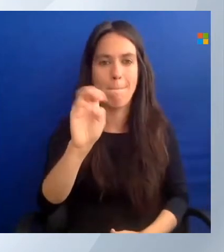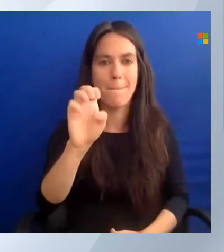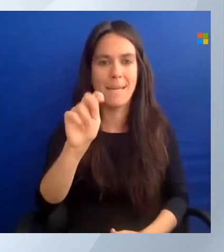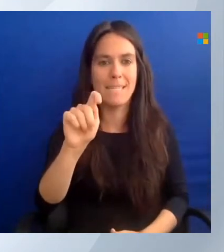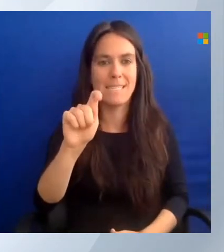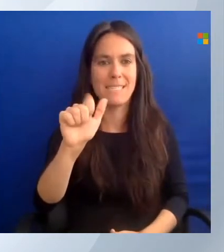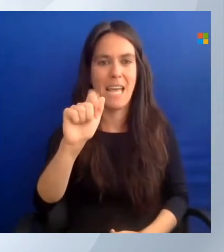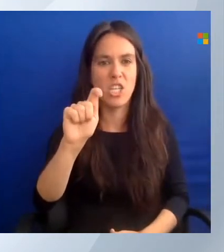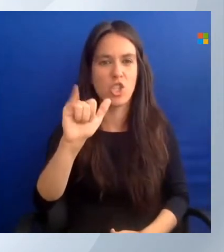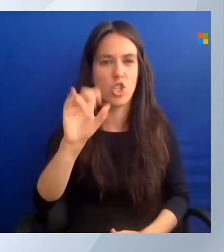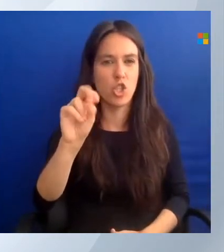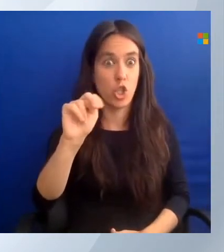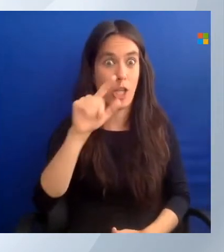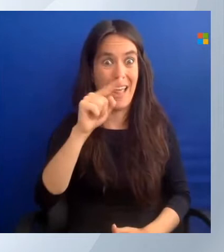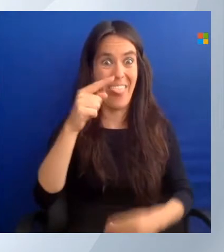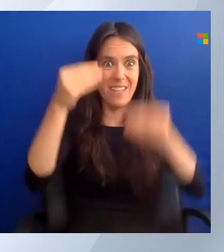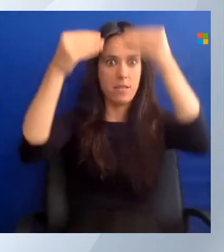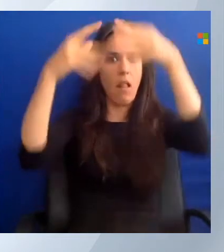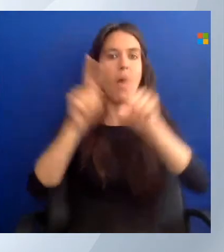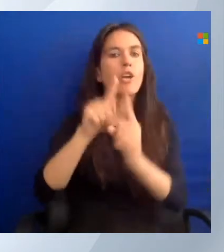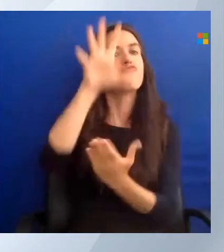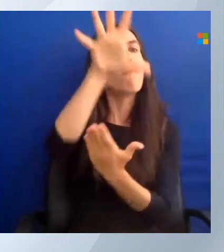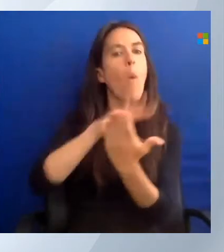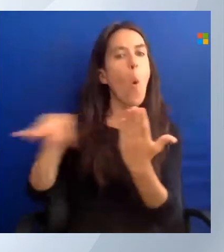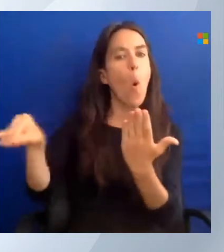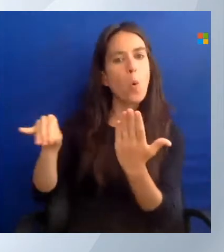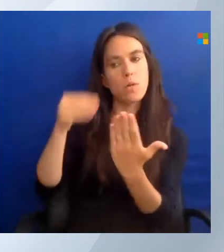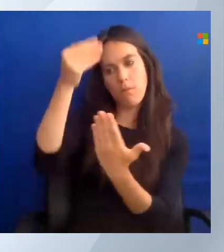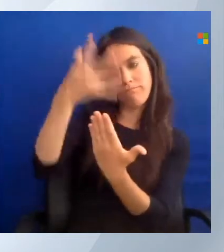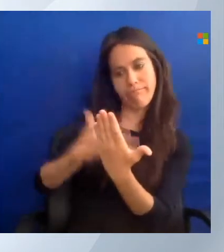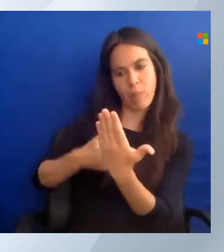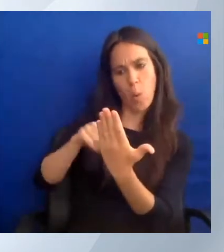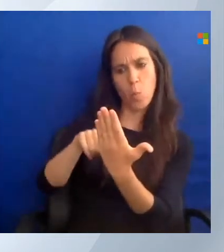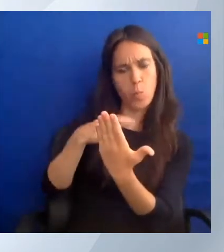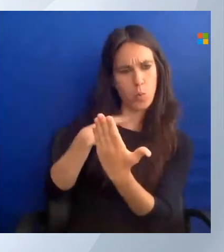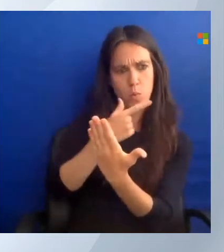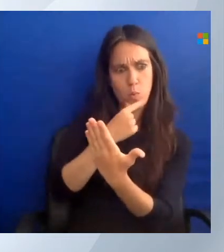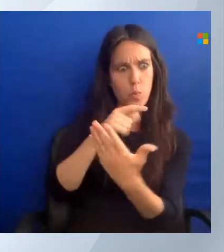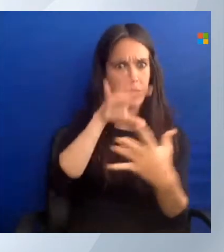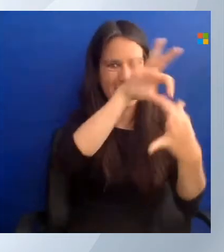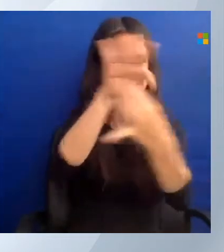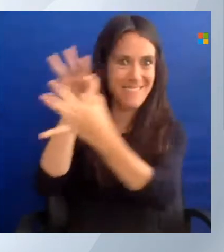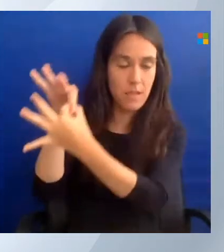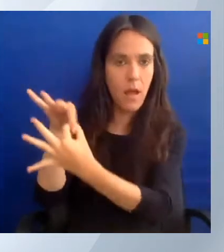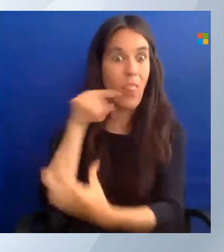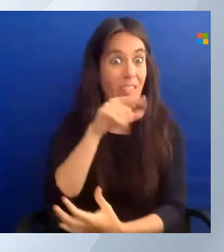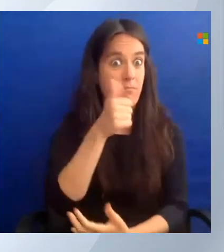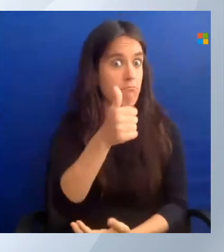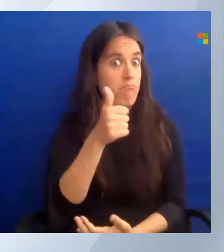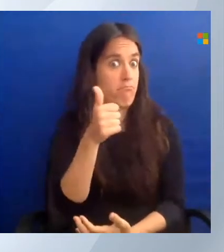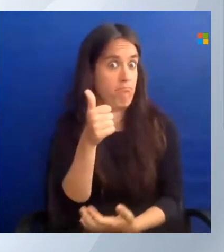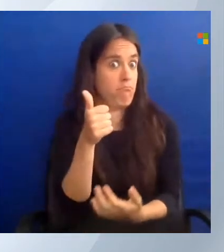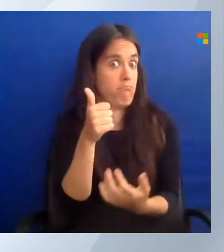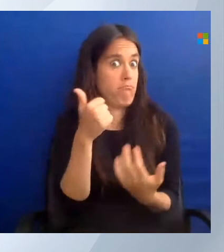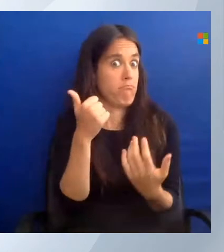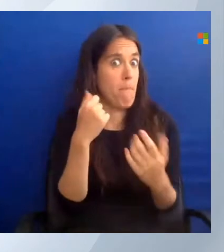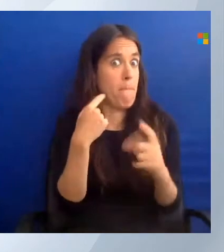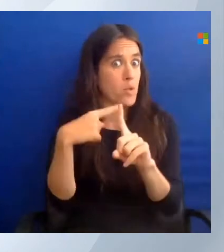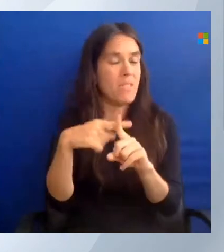actually doing. But with this talk, I wanted to focus on how the portal can help you. And the portal can help you with examples.